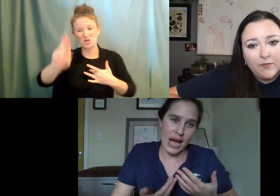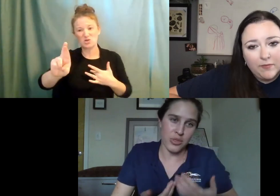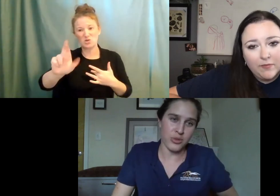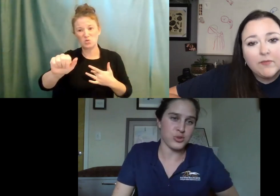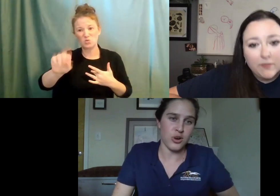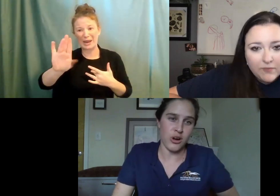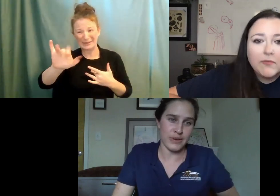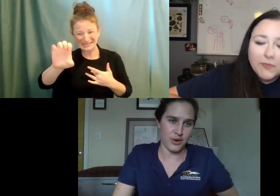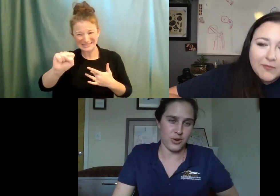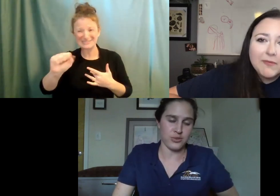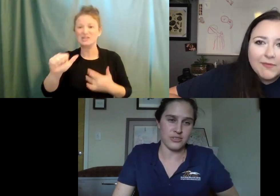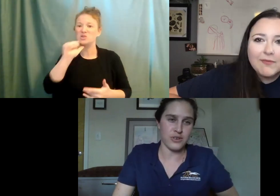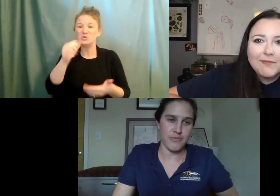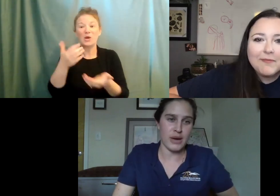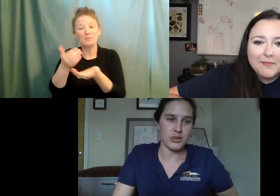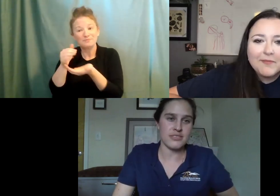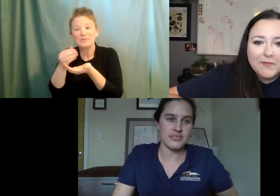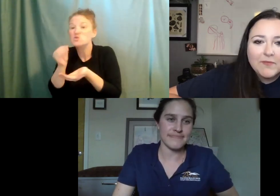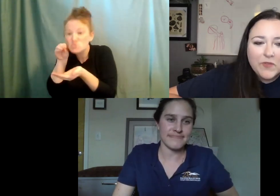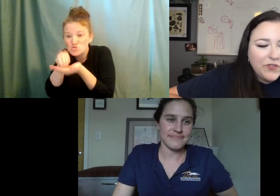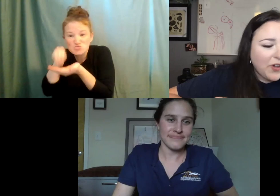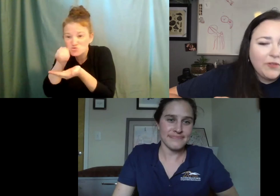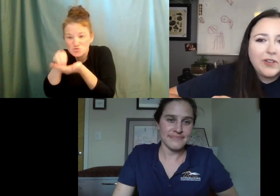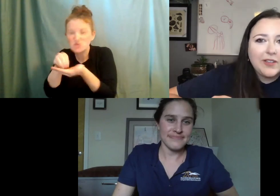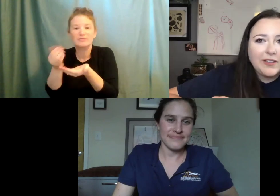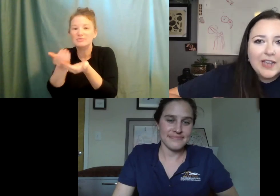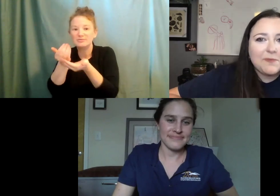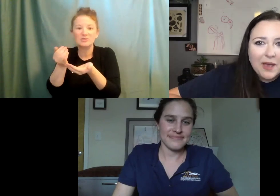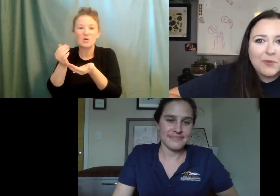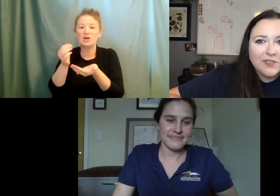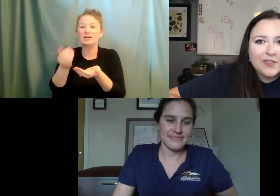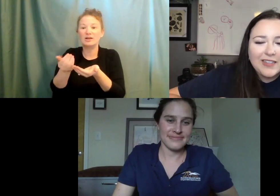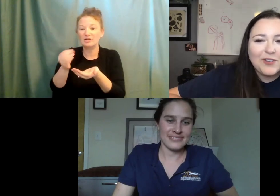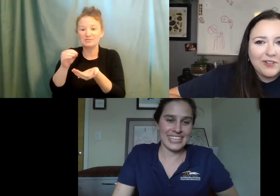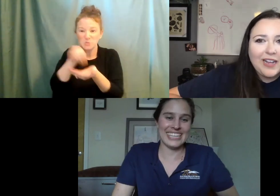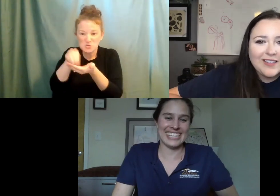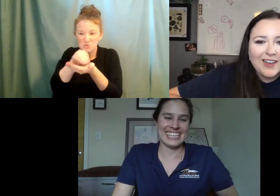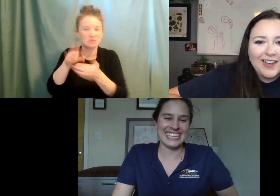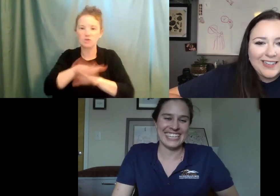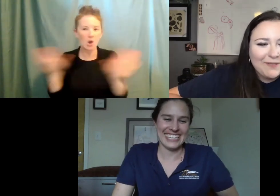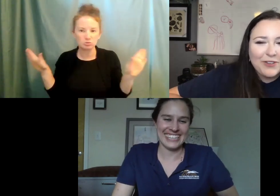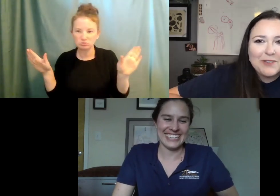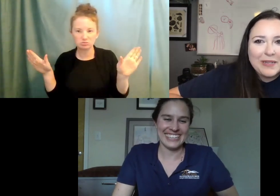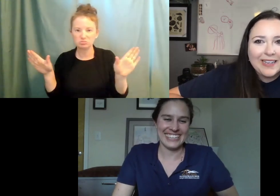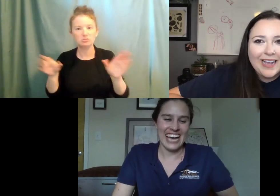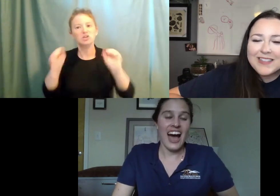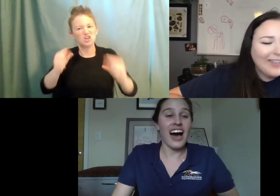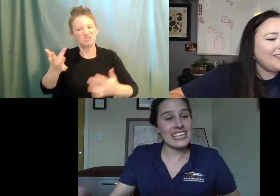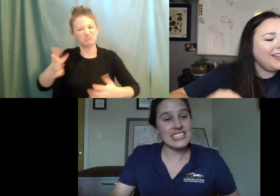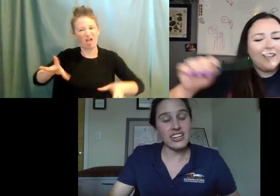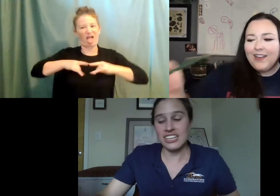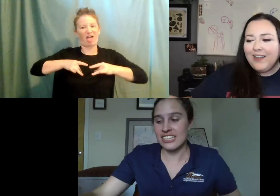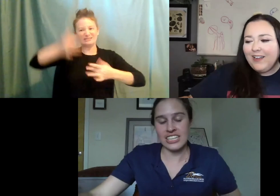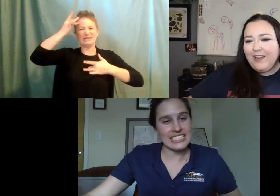on the mouth. Those are all big no-nos for the mammals. Don't kiss mammals. That's a, that's a, except for humans, guess.